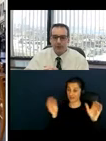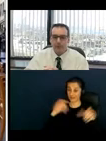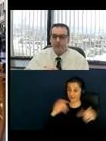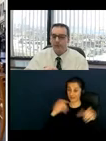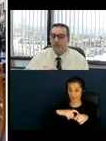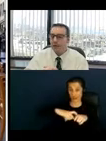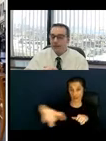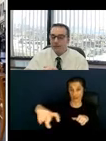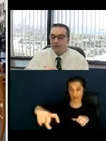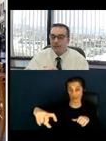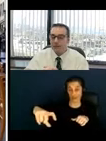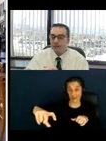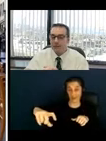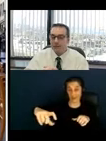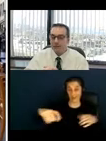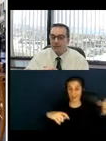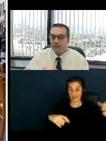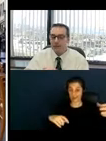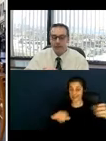with different amenities.